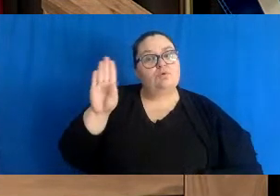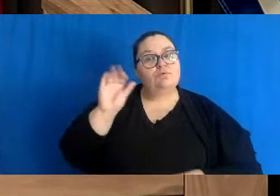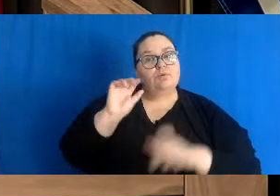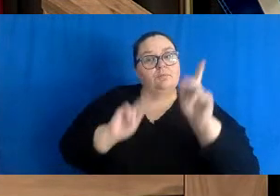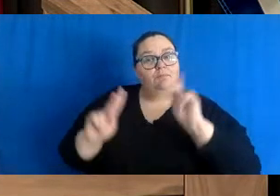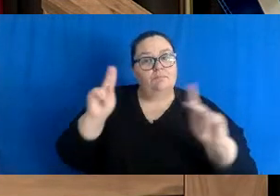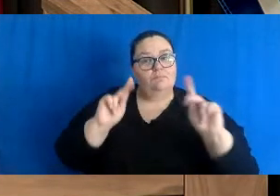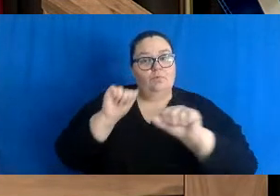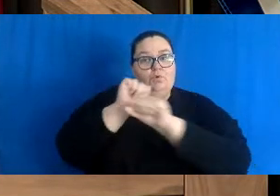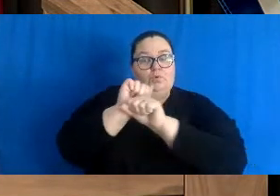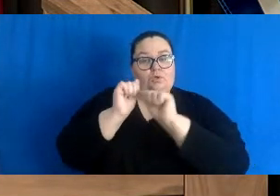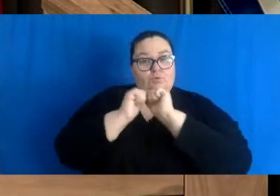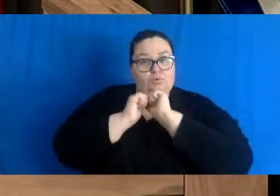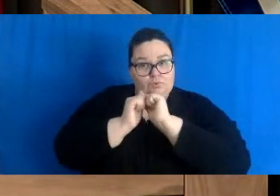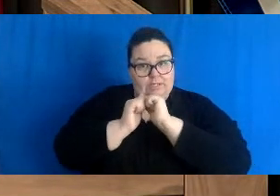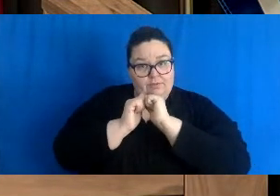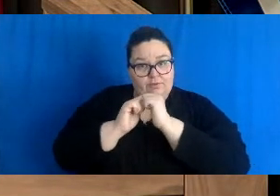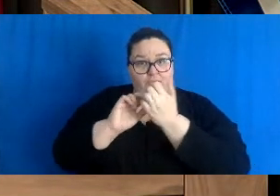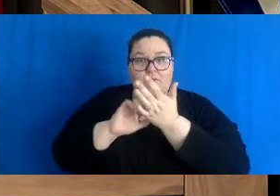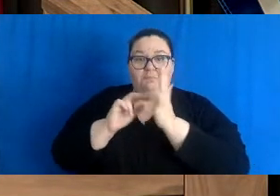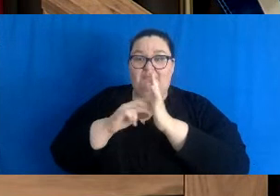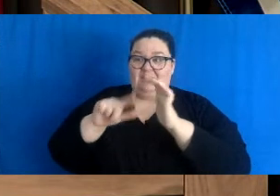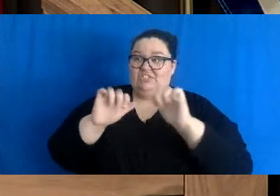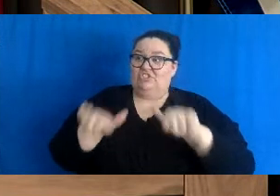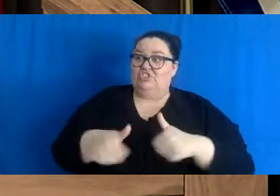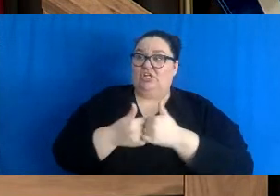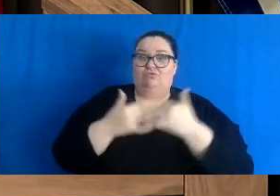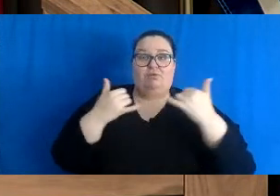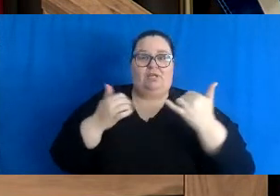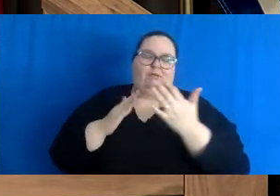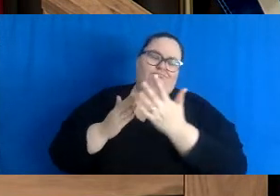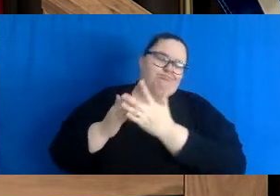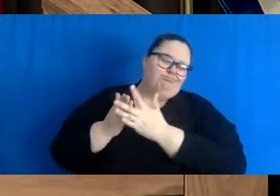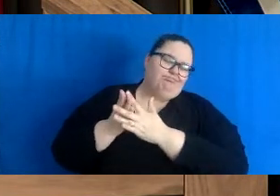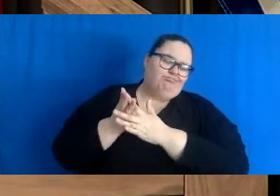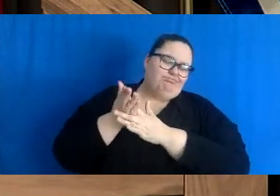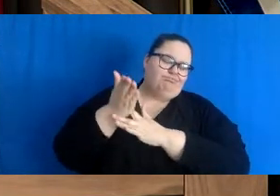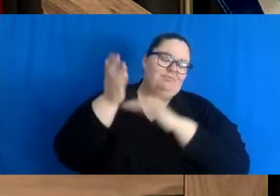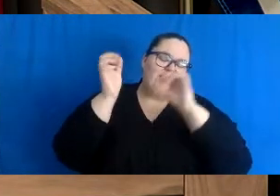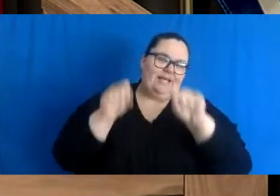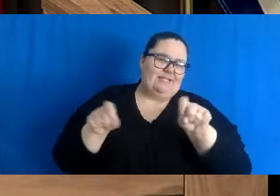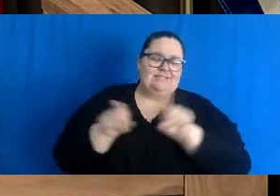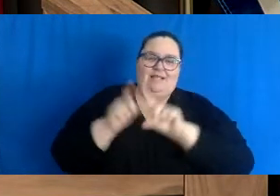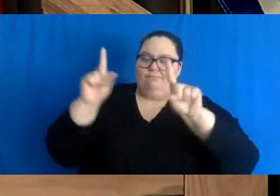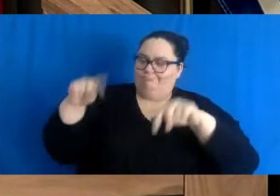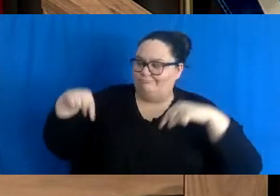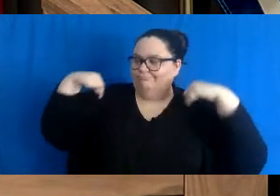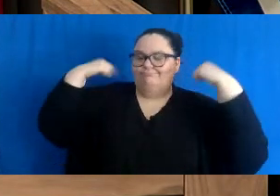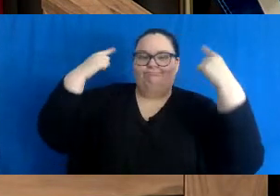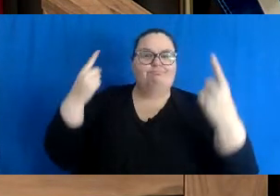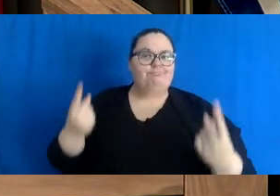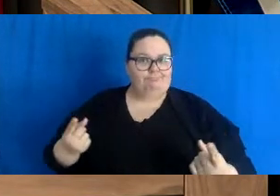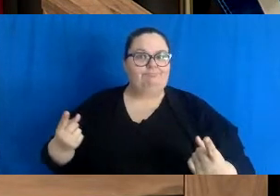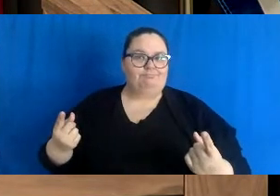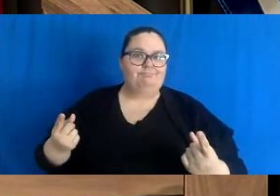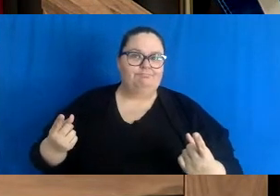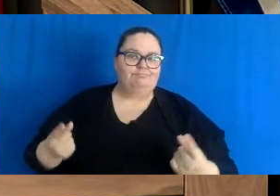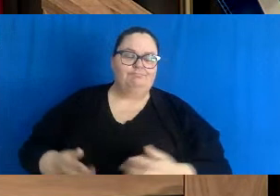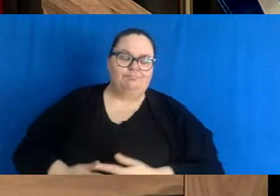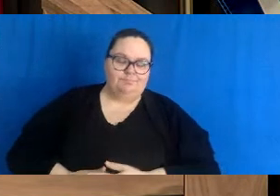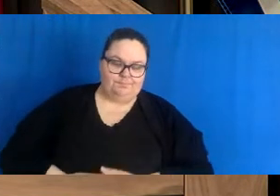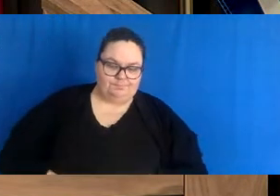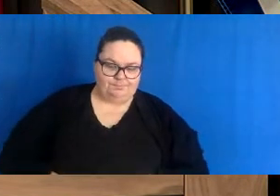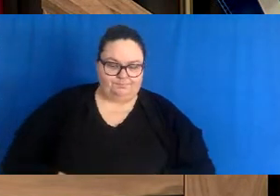overcome this challenge, just as we have overcome every challenge we have faced